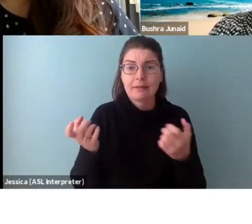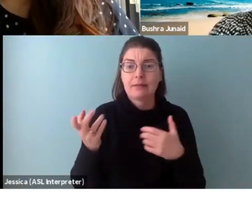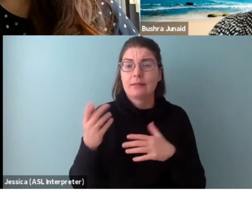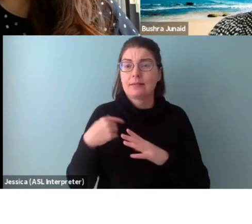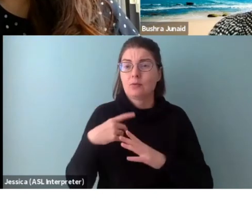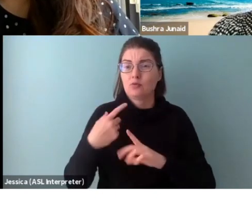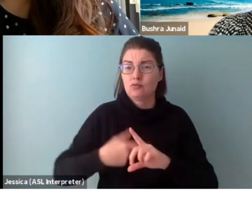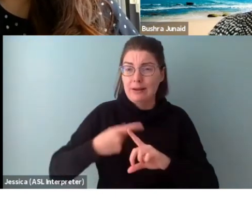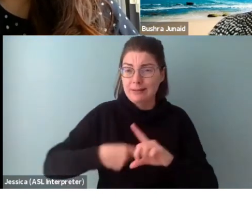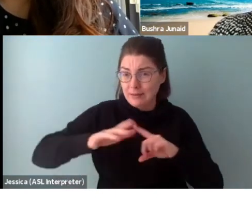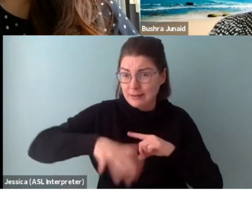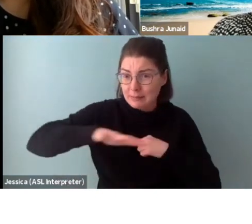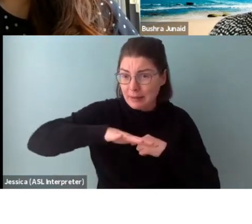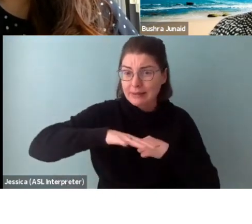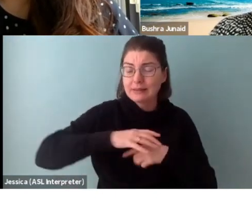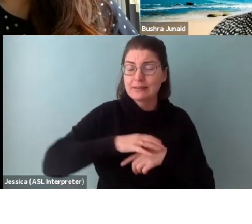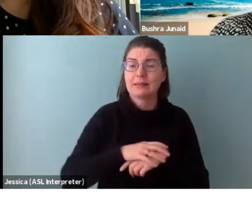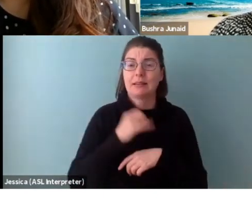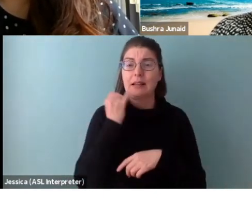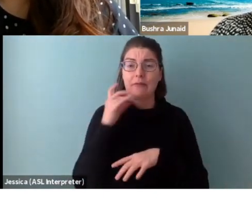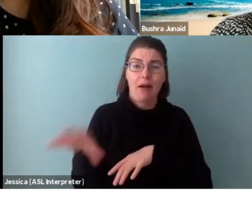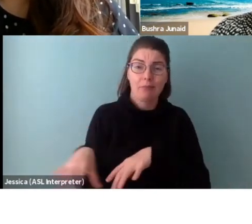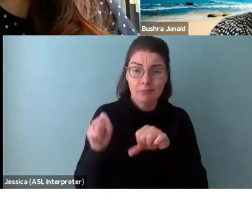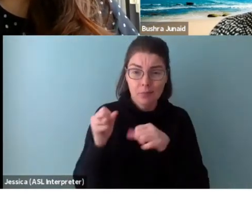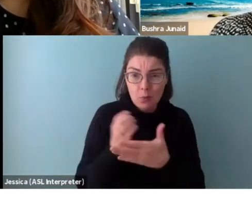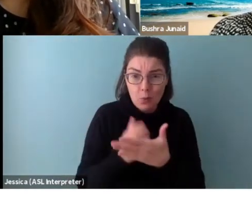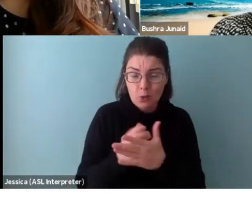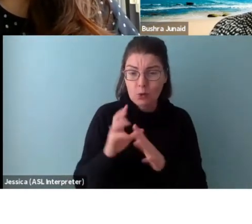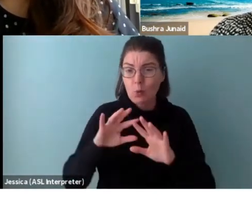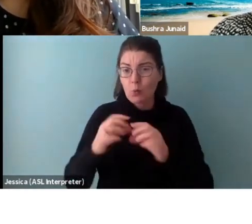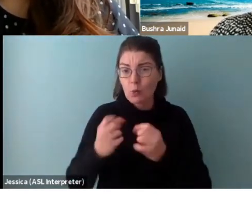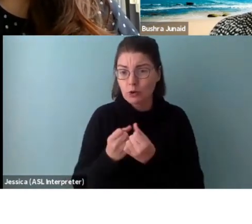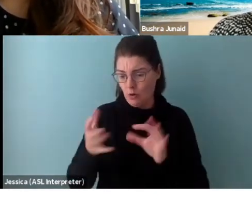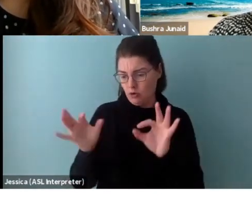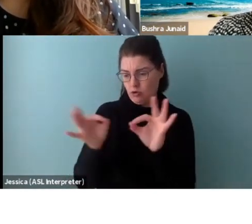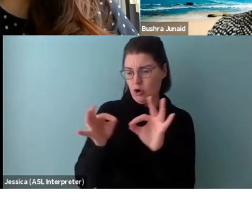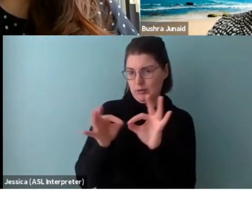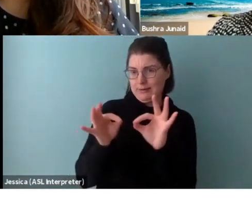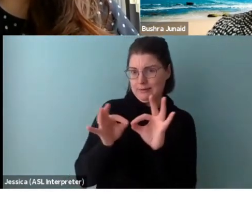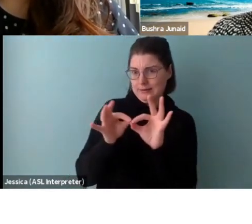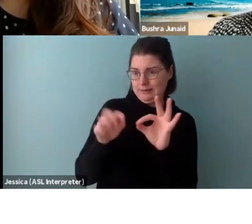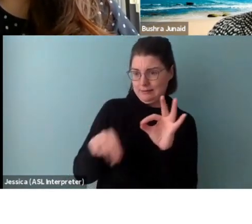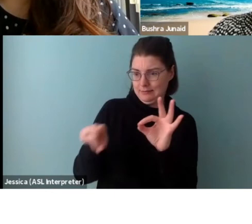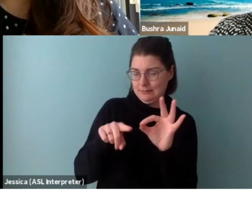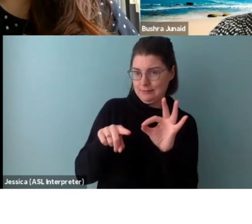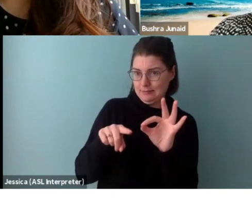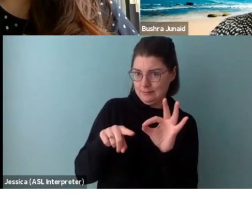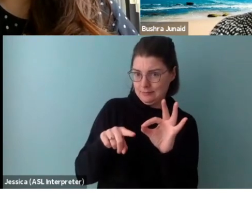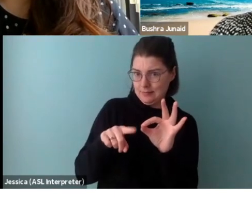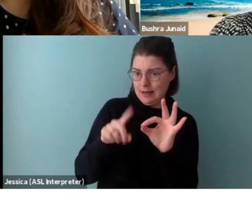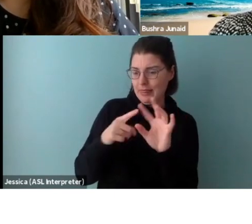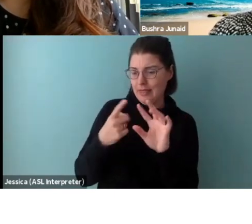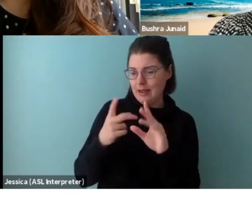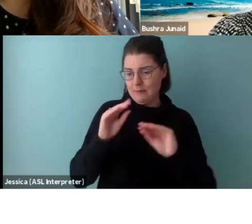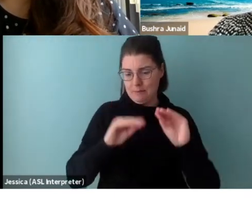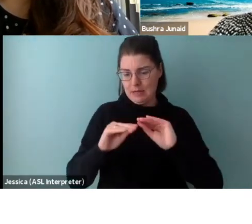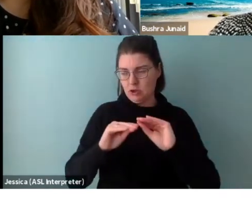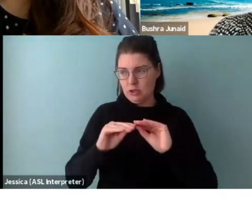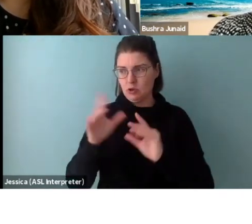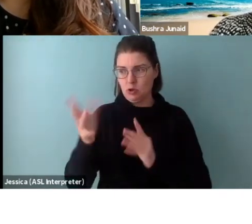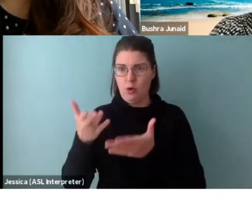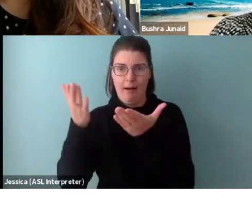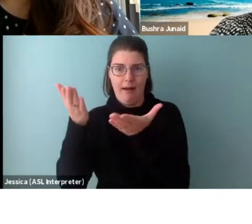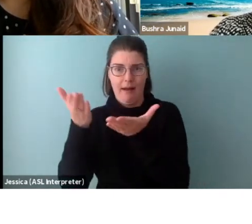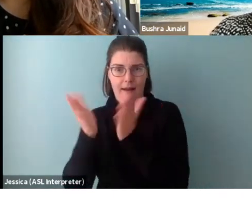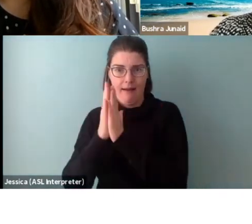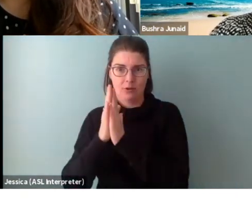space rental, you know, if I'm taking courses or workshops, what is, you know, what are the costs, ask for a realistic budget. And